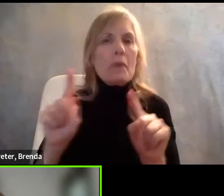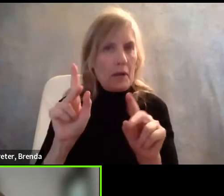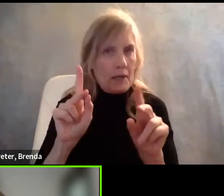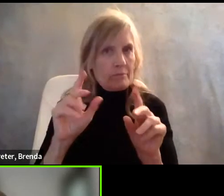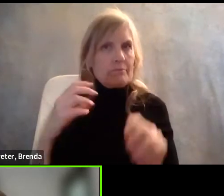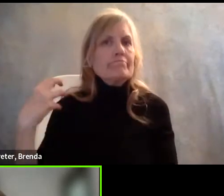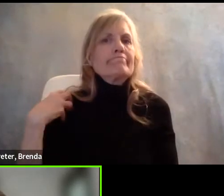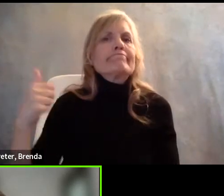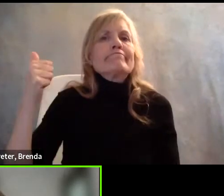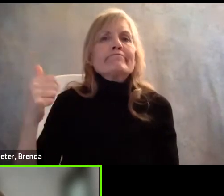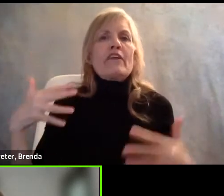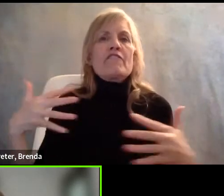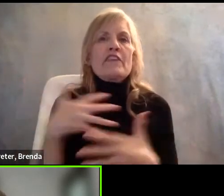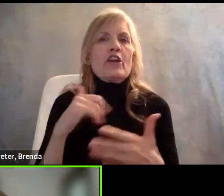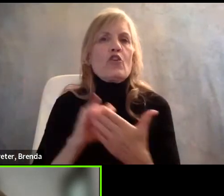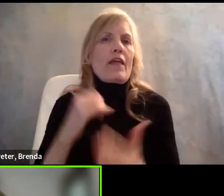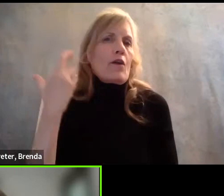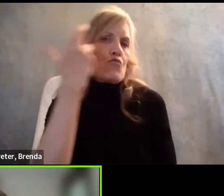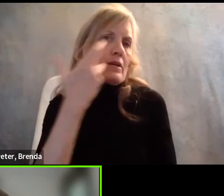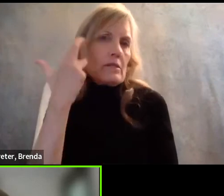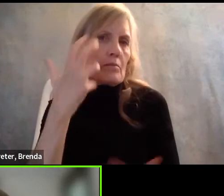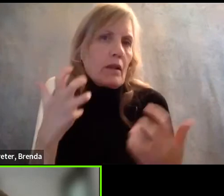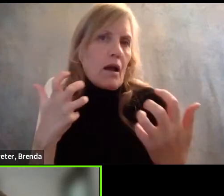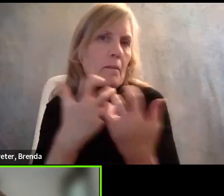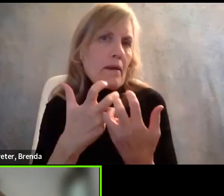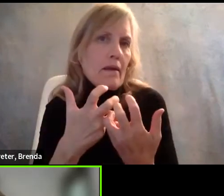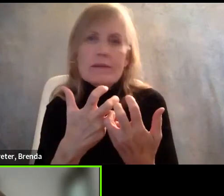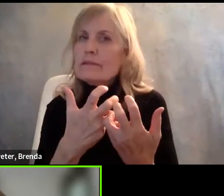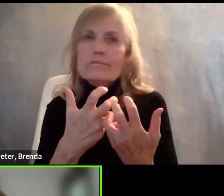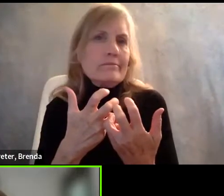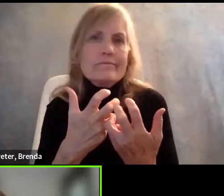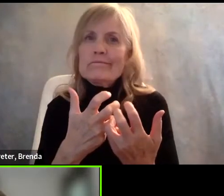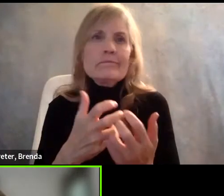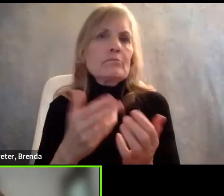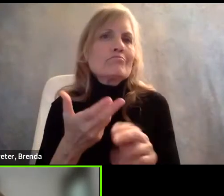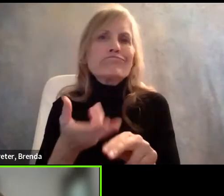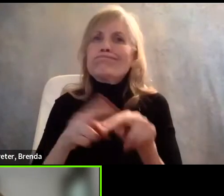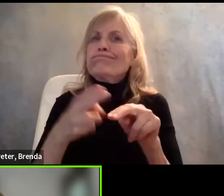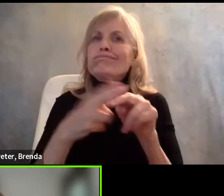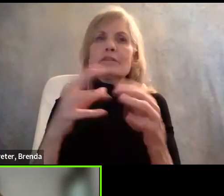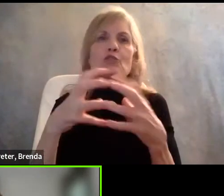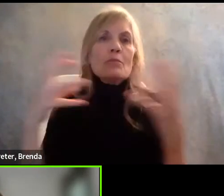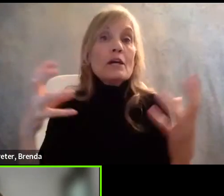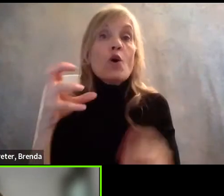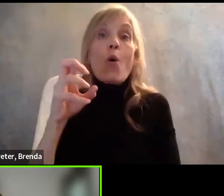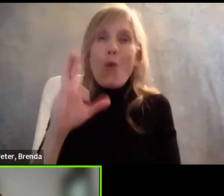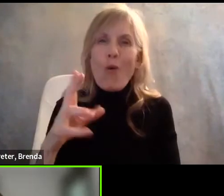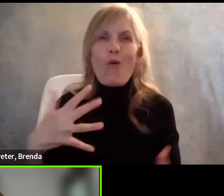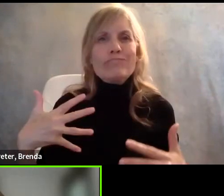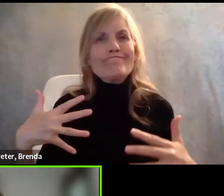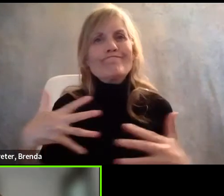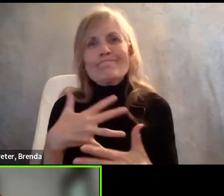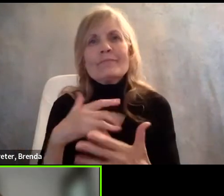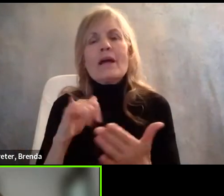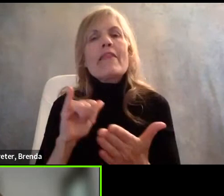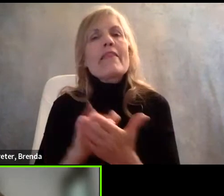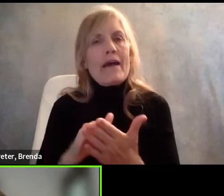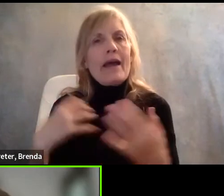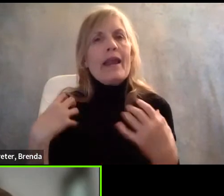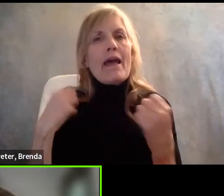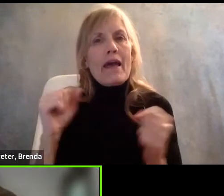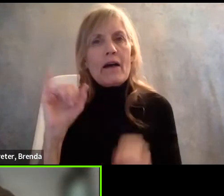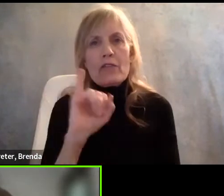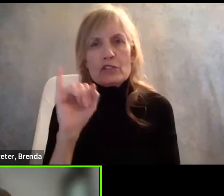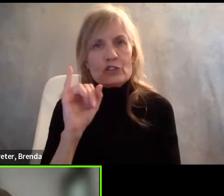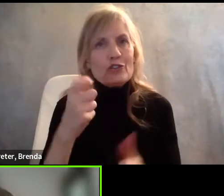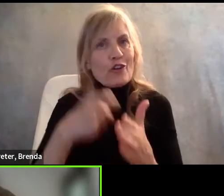costs will be unreasonable or that health insurance costs will go up as they'll get raided by their insurance providers. All of